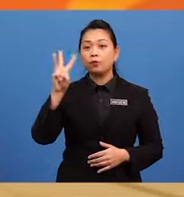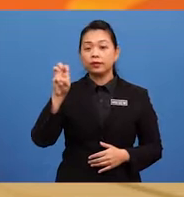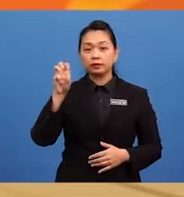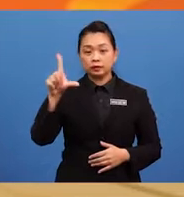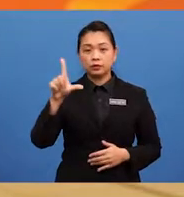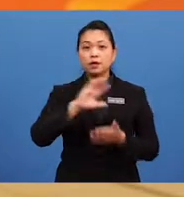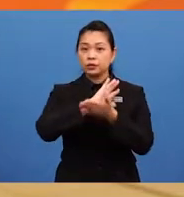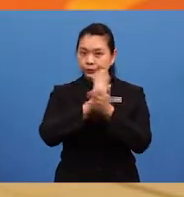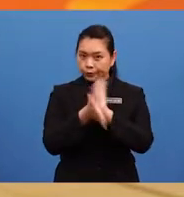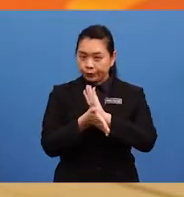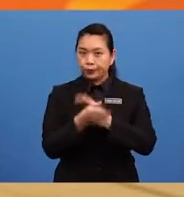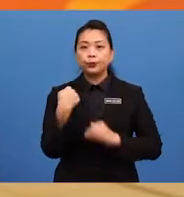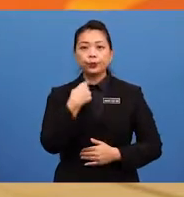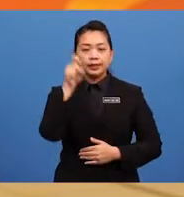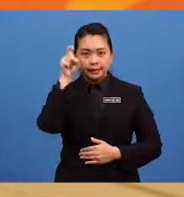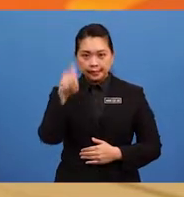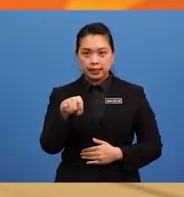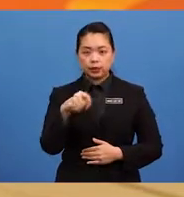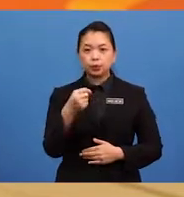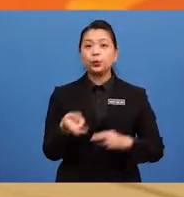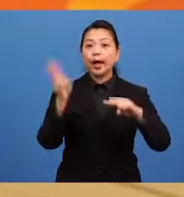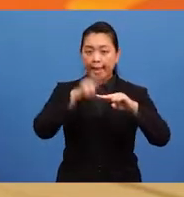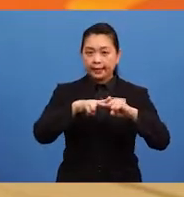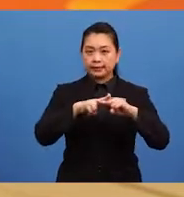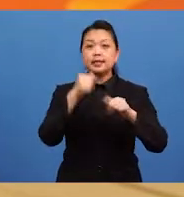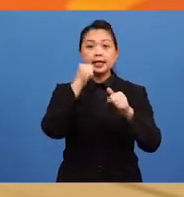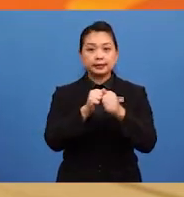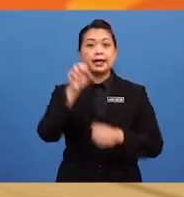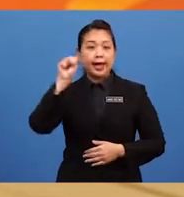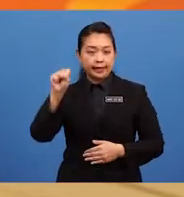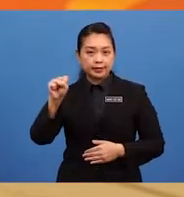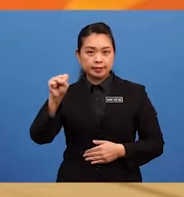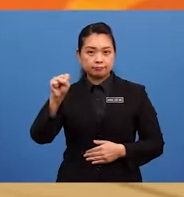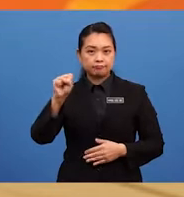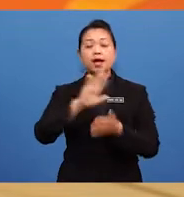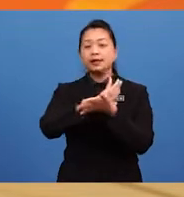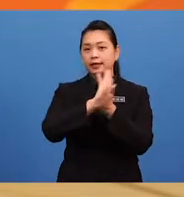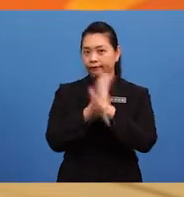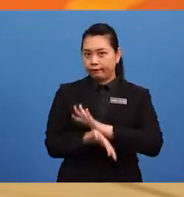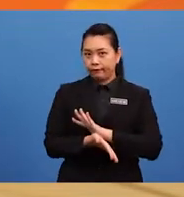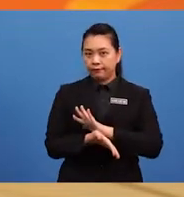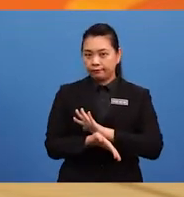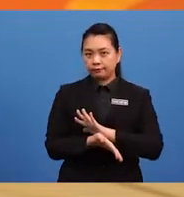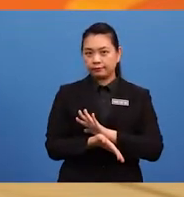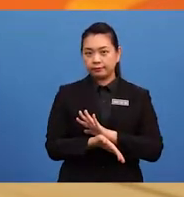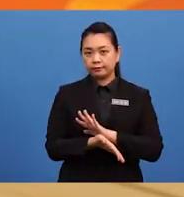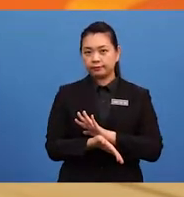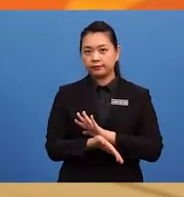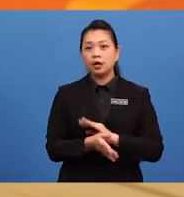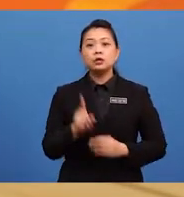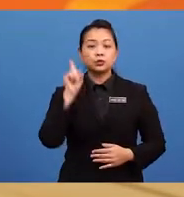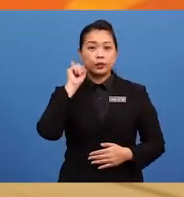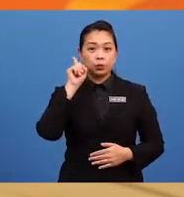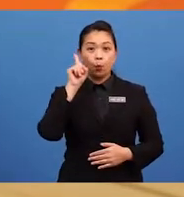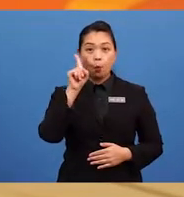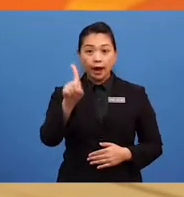to add the letter S at the end of this word. Therefore, one video,